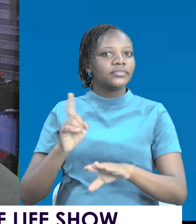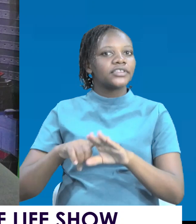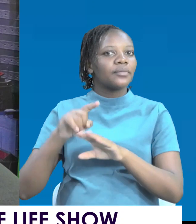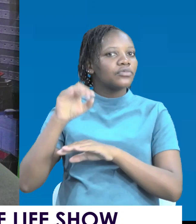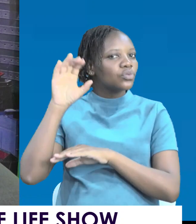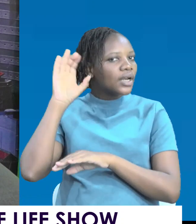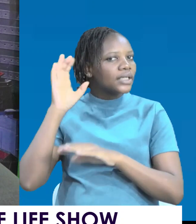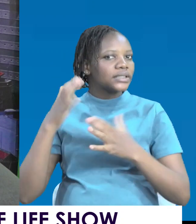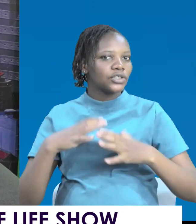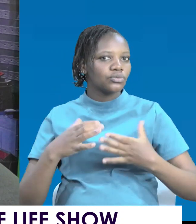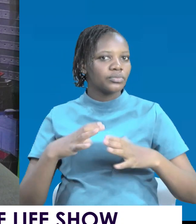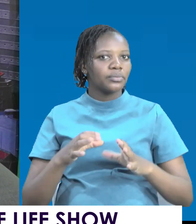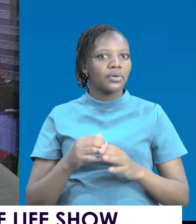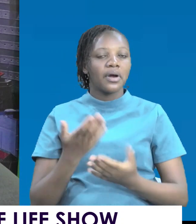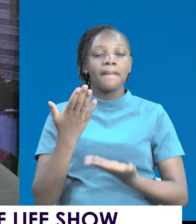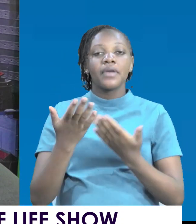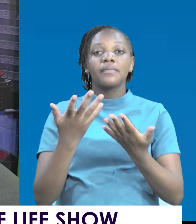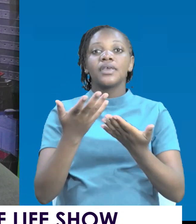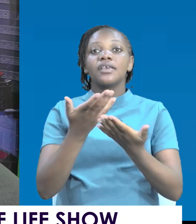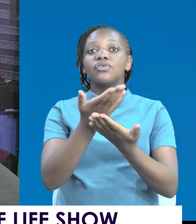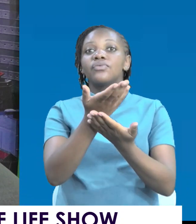Are you out there husbands?